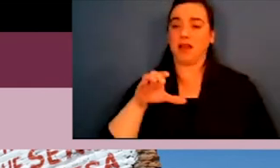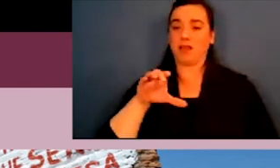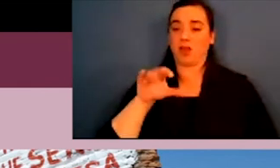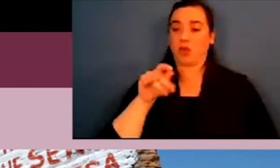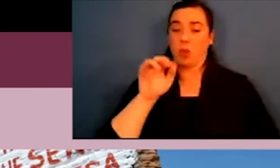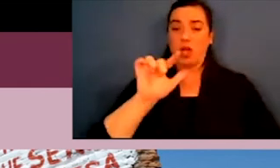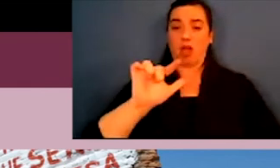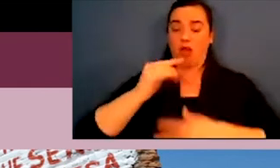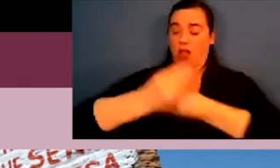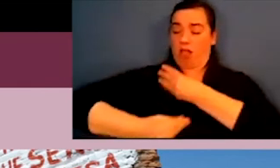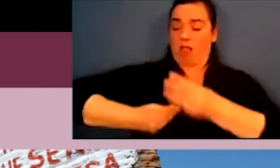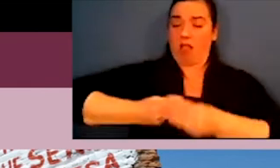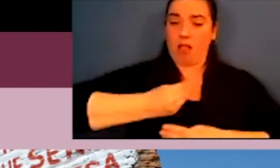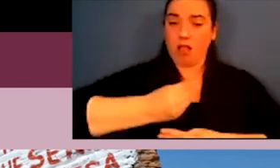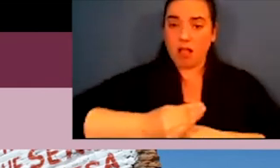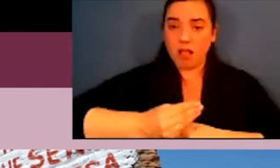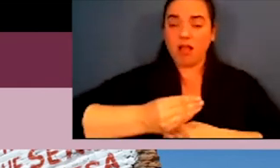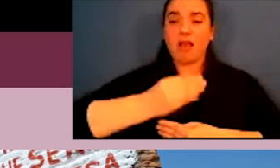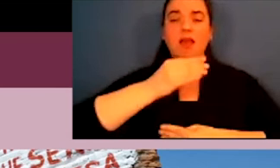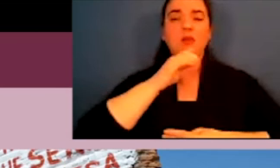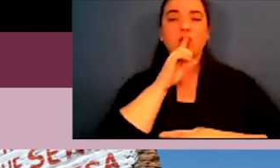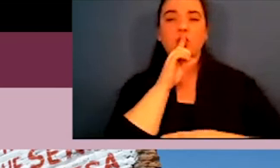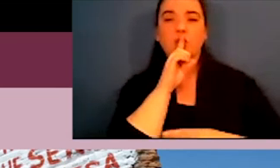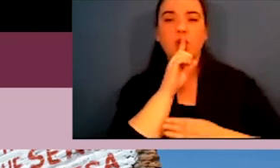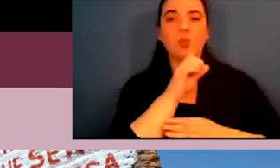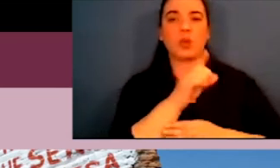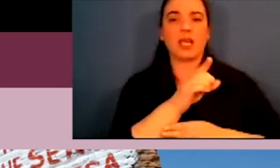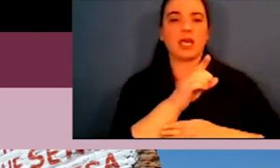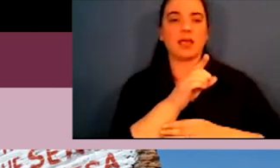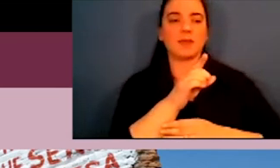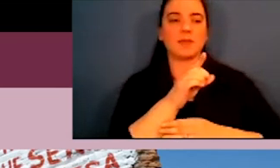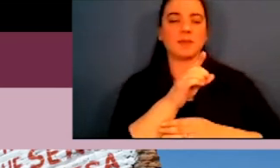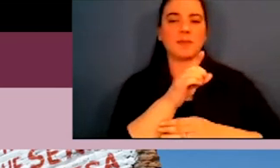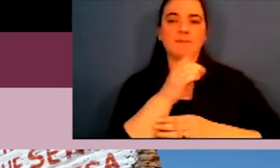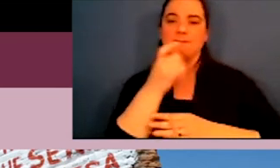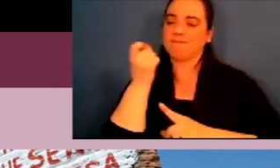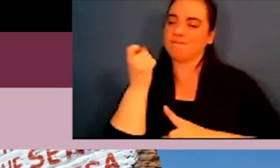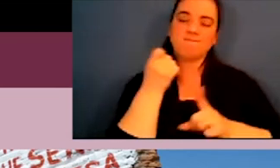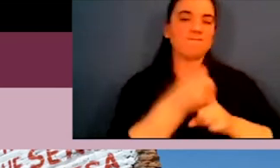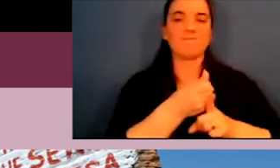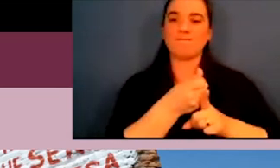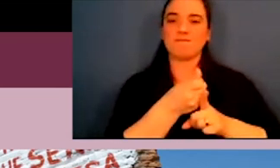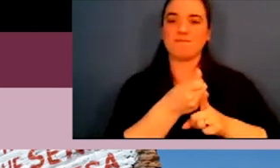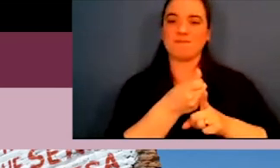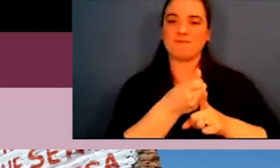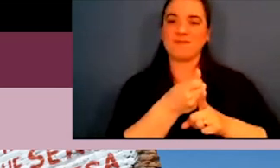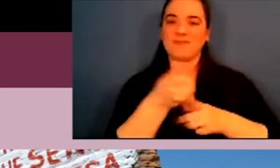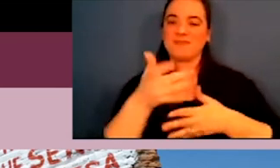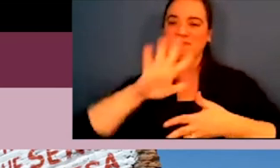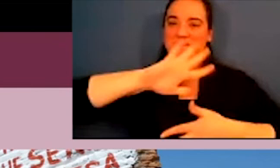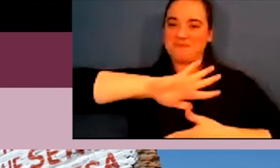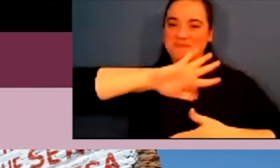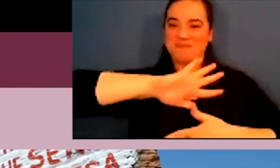um, the, the colonial heritage has really, has also